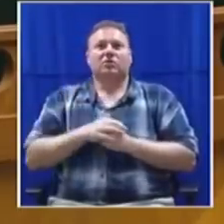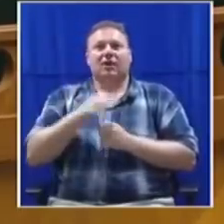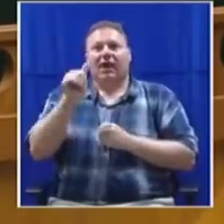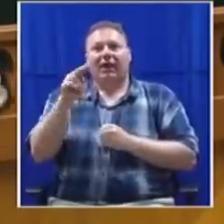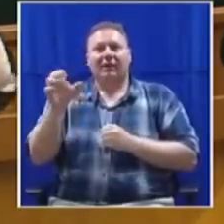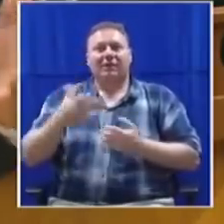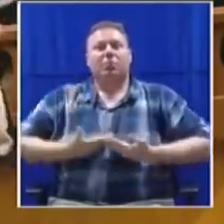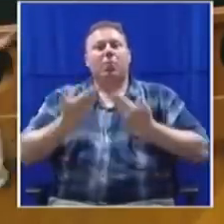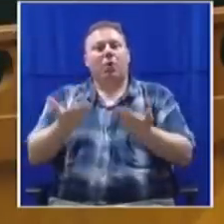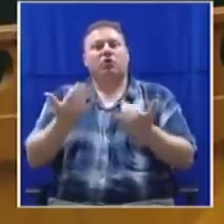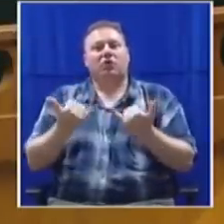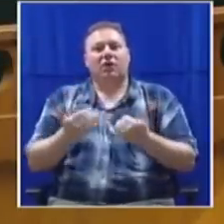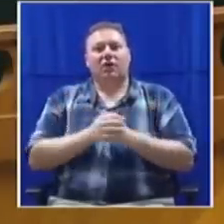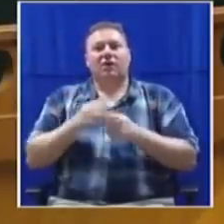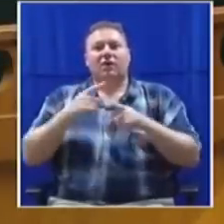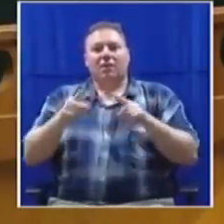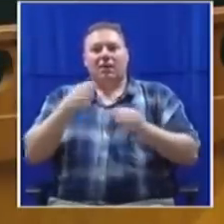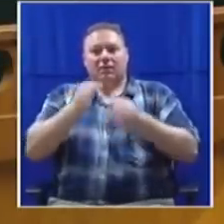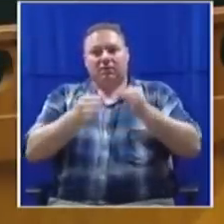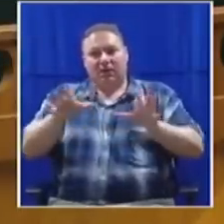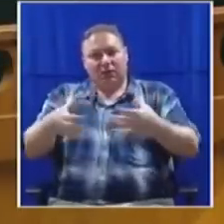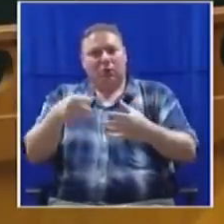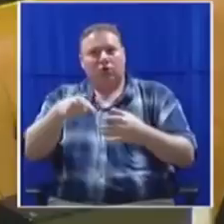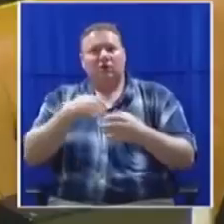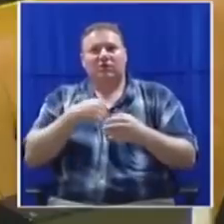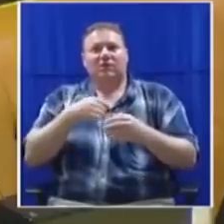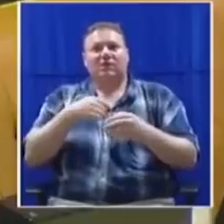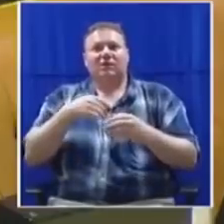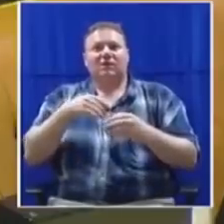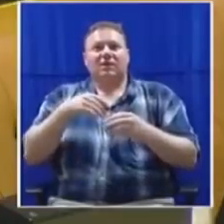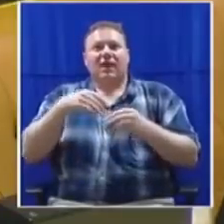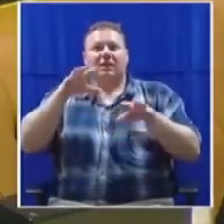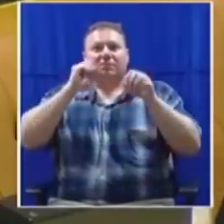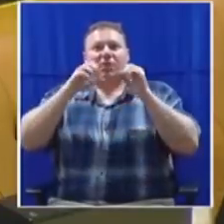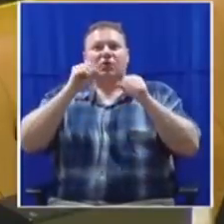today, but of course there is a party in this house with experience in stealing pensioners' savings.